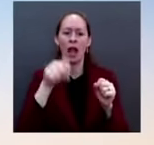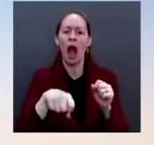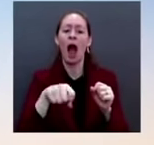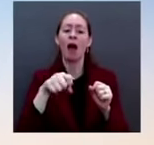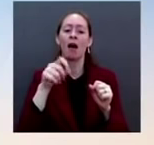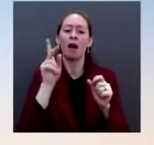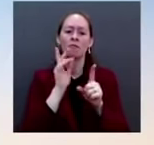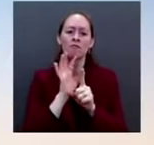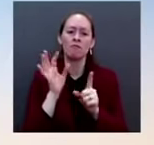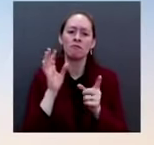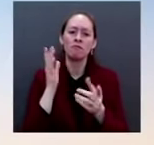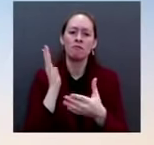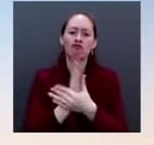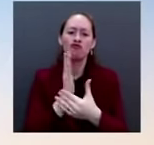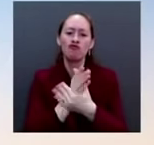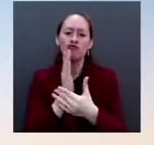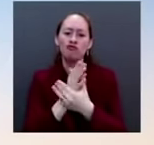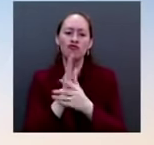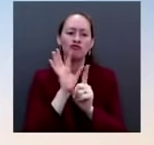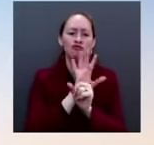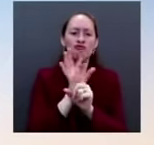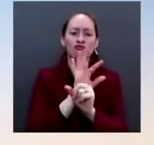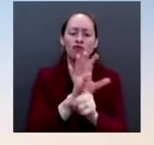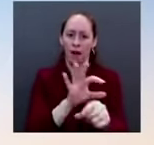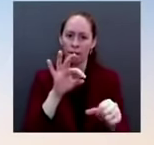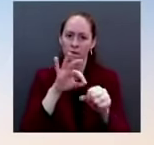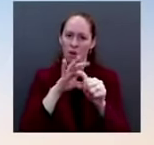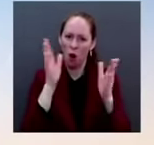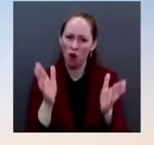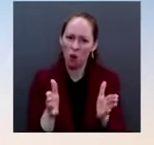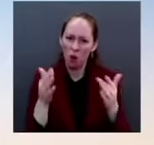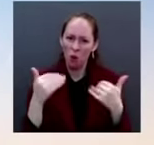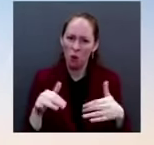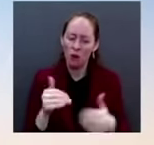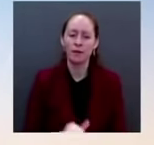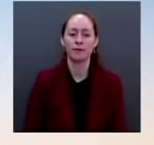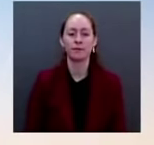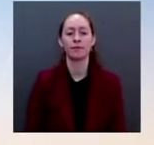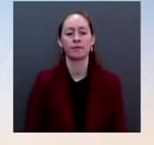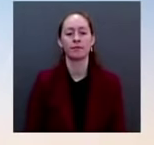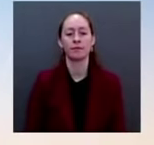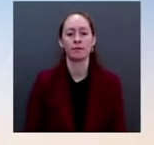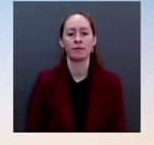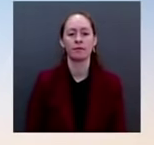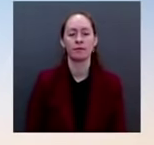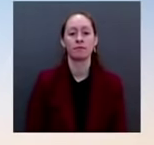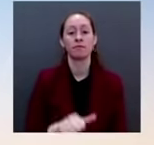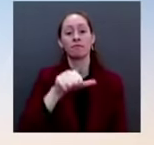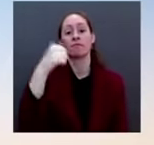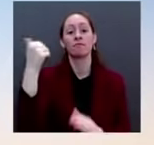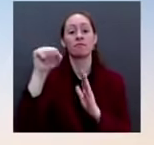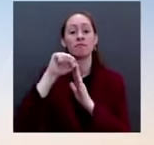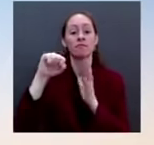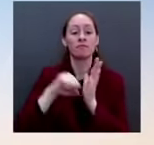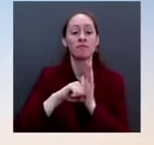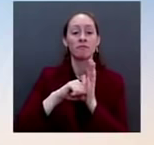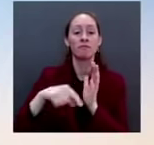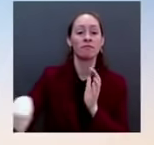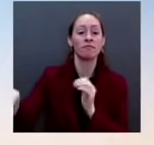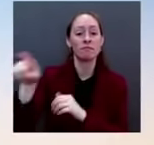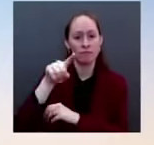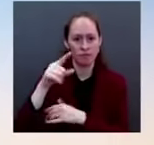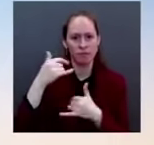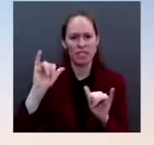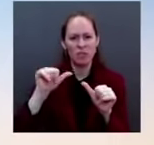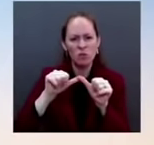and Wisconsin have been pursuing purported audits of the 2020 election, something that's been thrown out of 80 courts in service of the big lie. So if